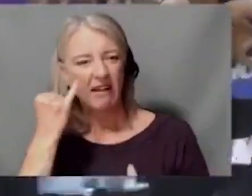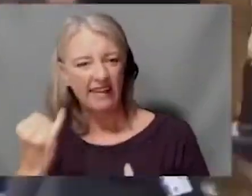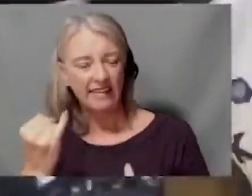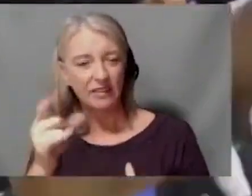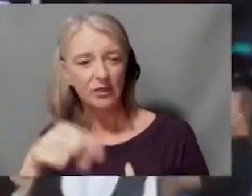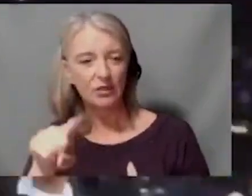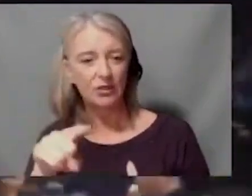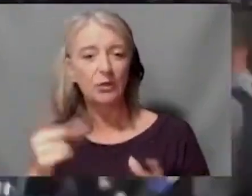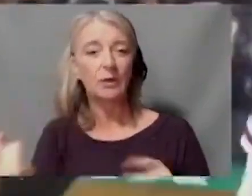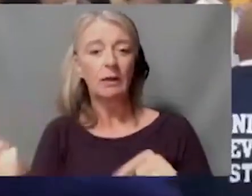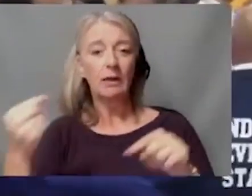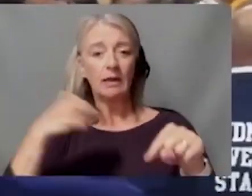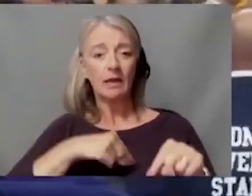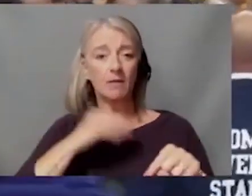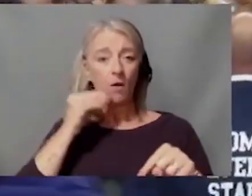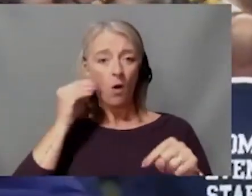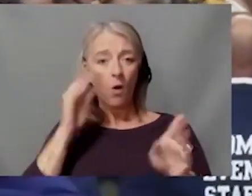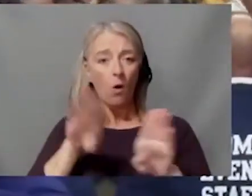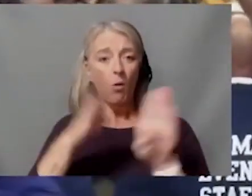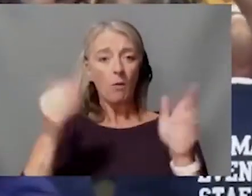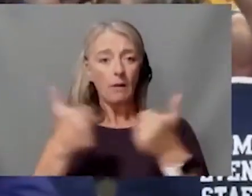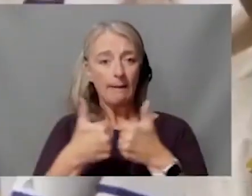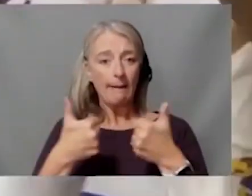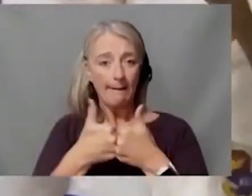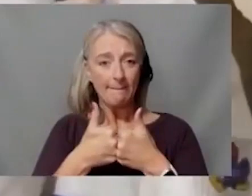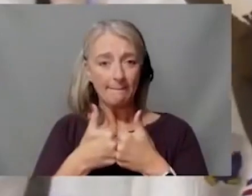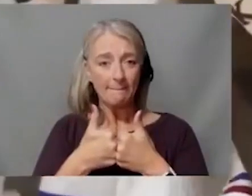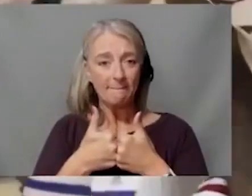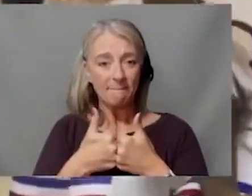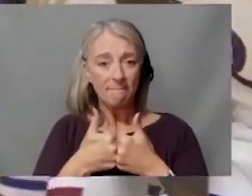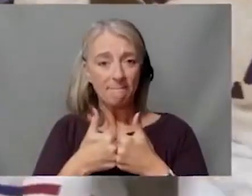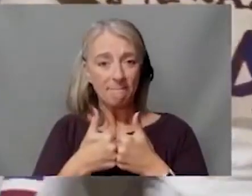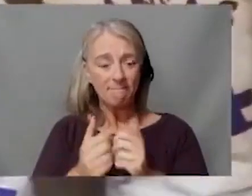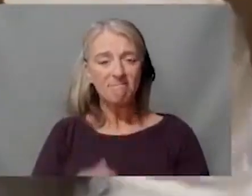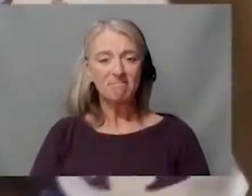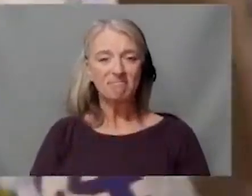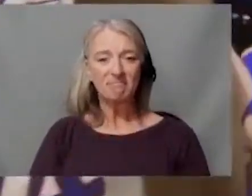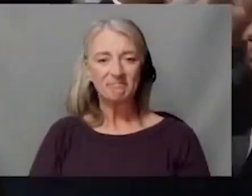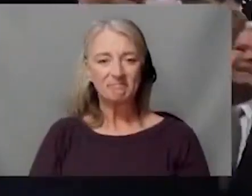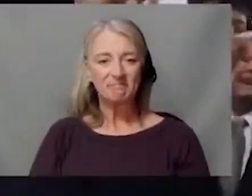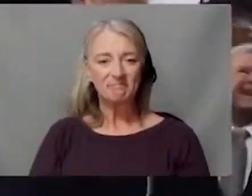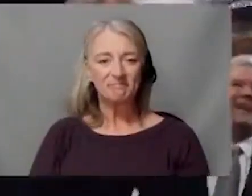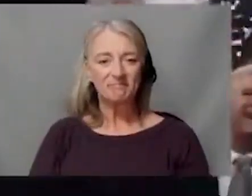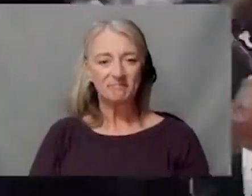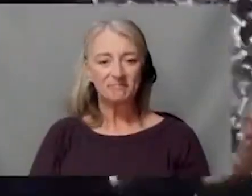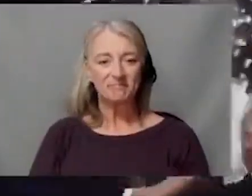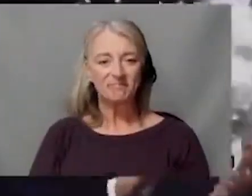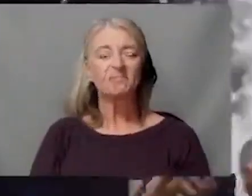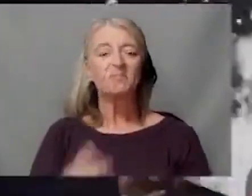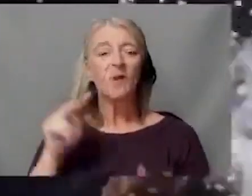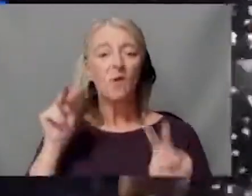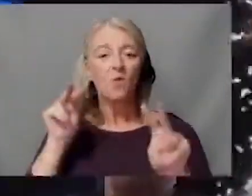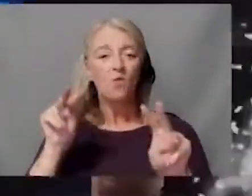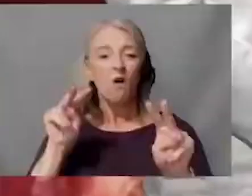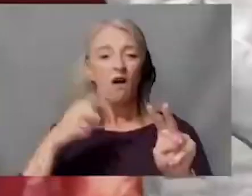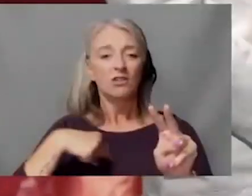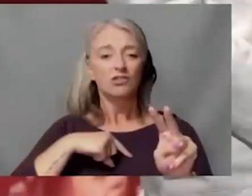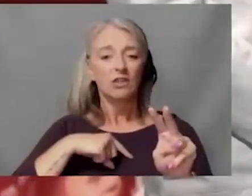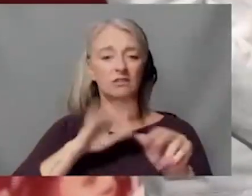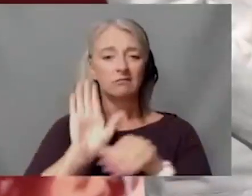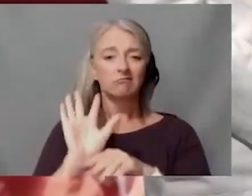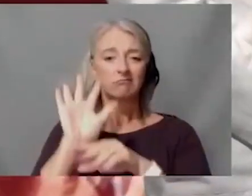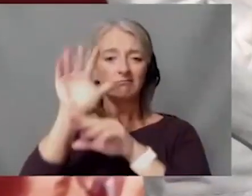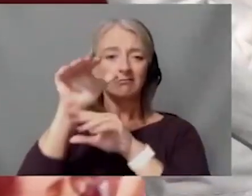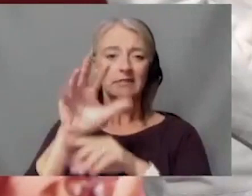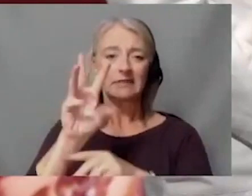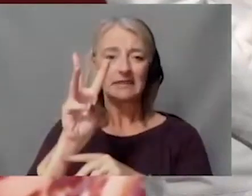and watch us drop our sixth national championship banner. You can